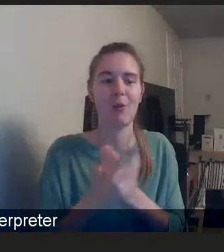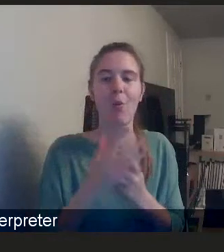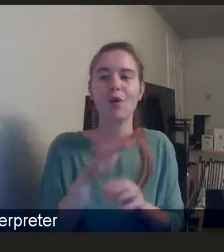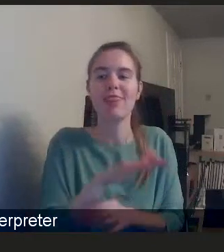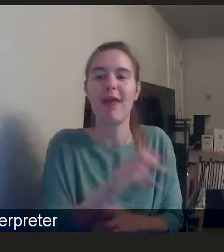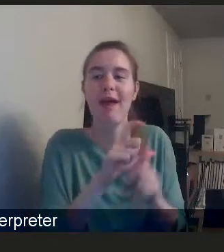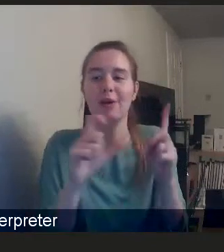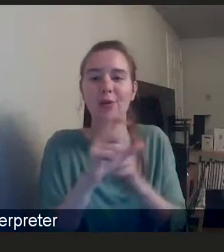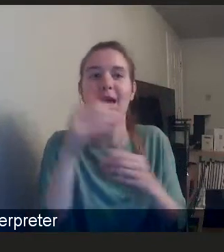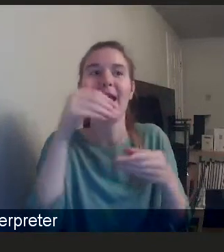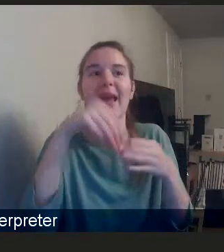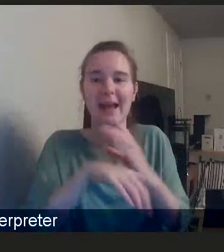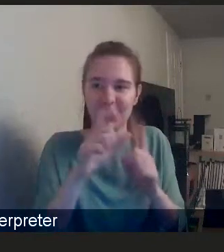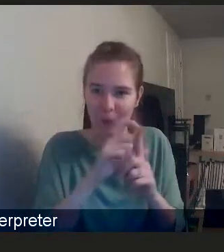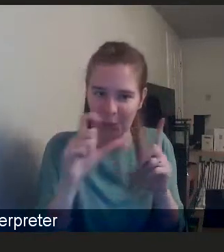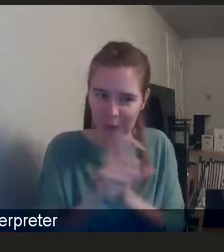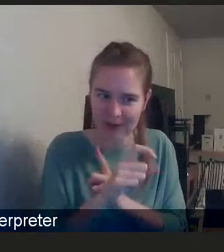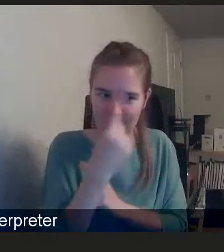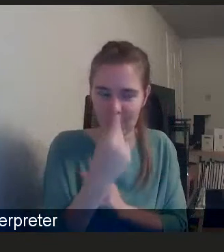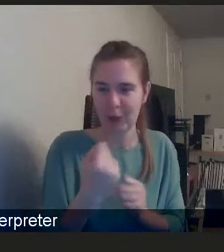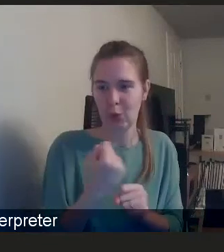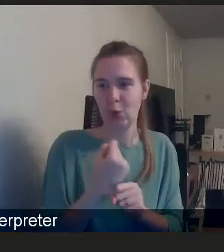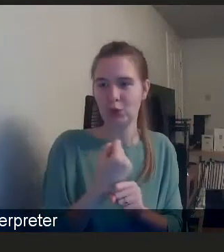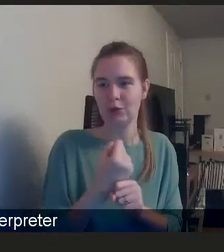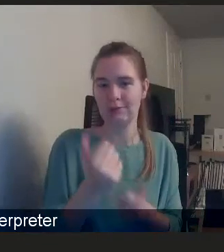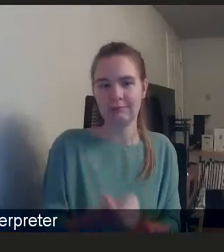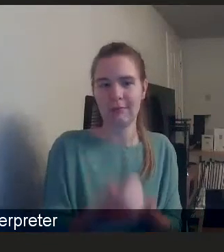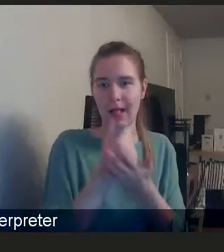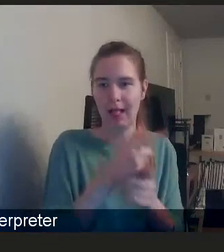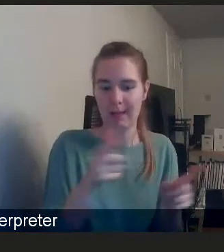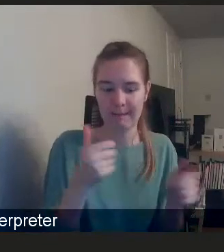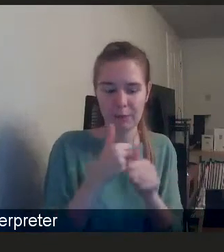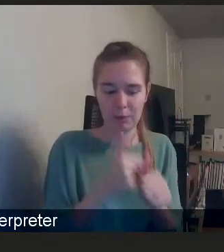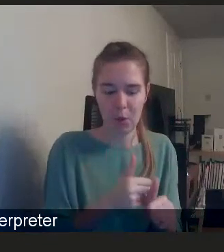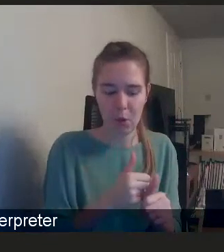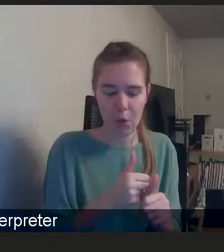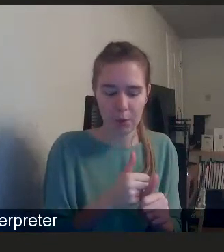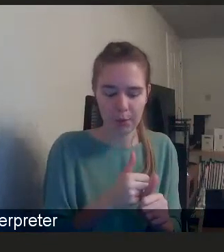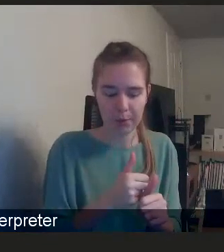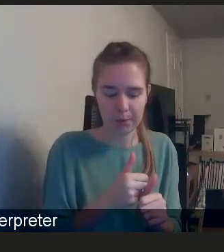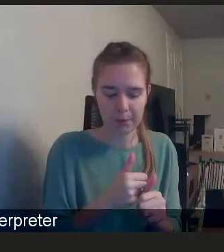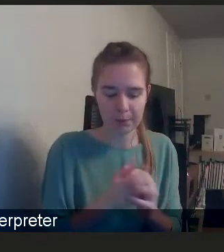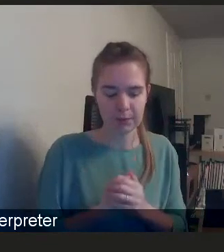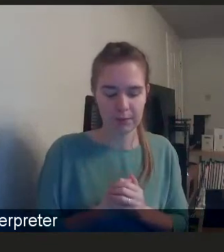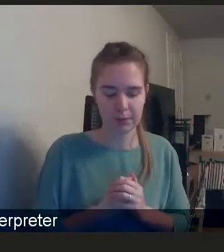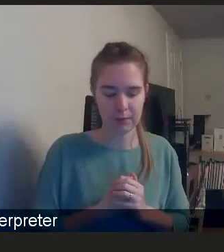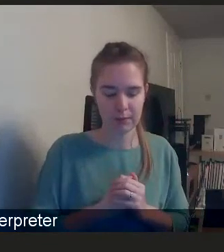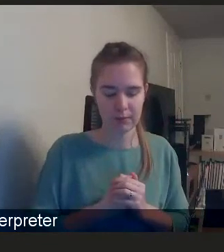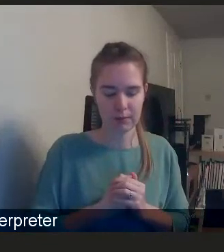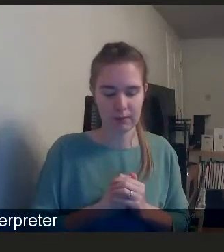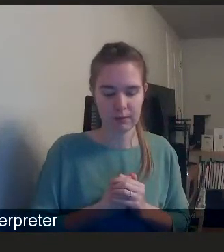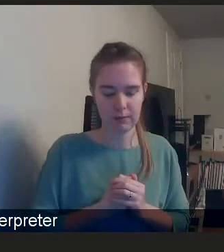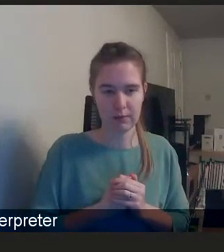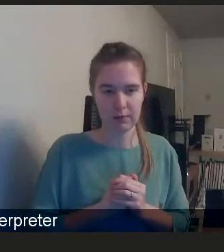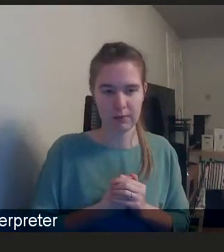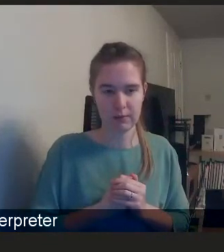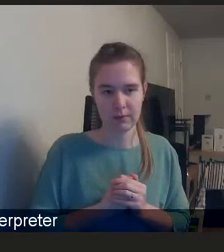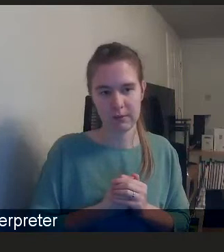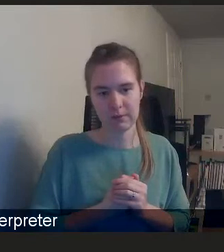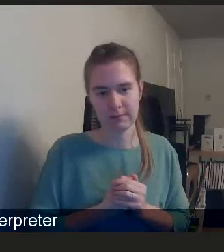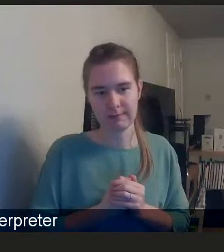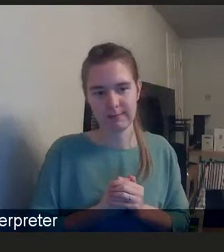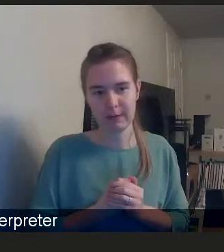in the community, the point that Shruti made, um, straight away, um, about, uh, some more support for third sector,